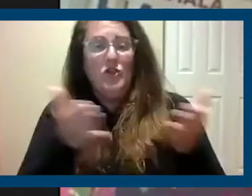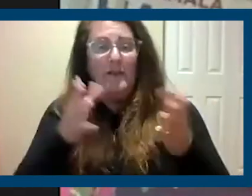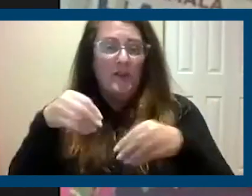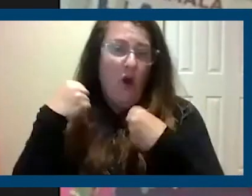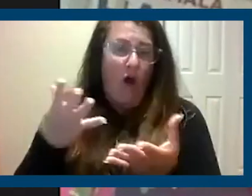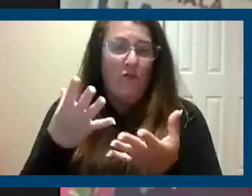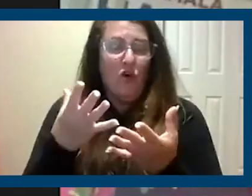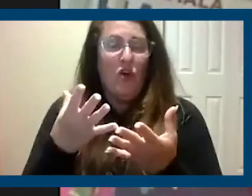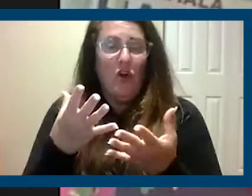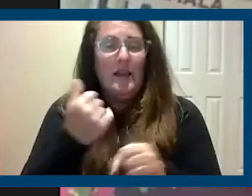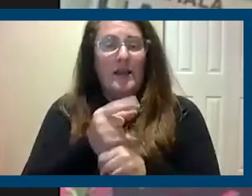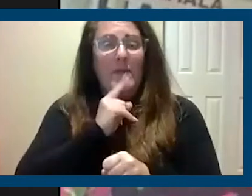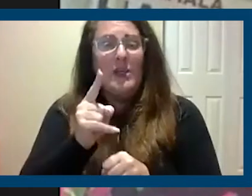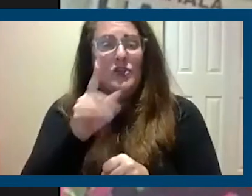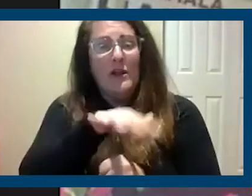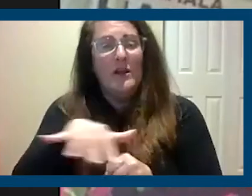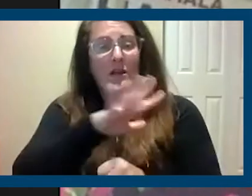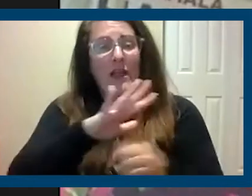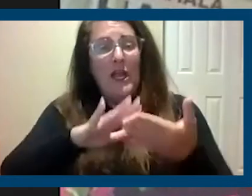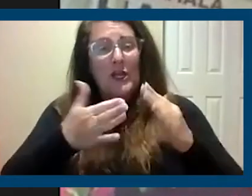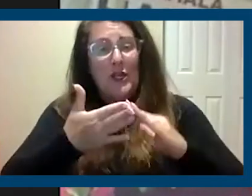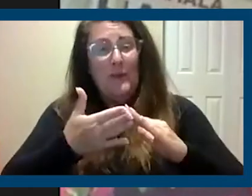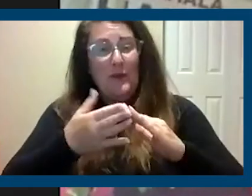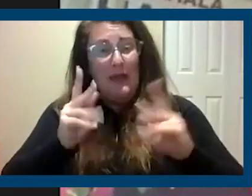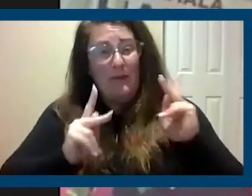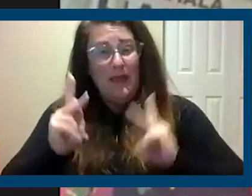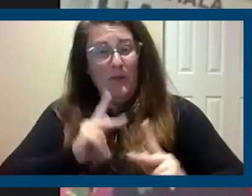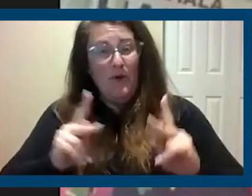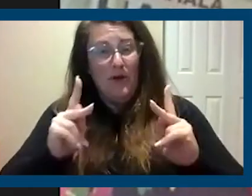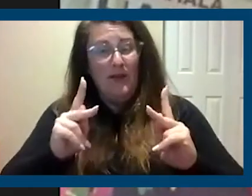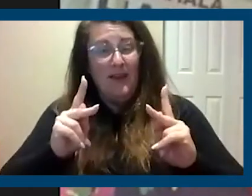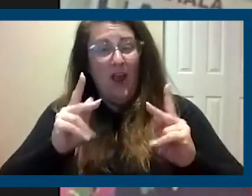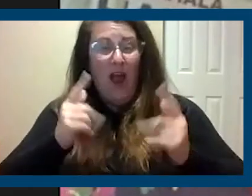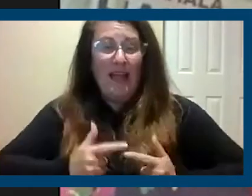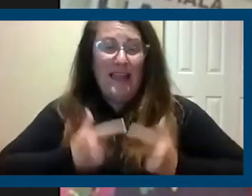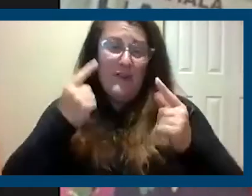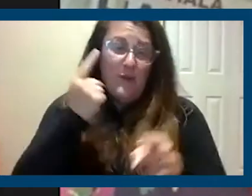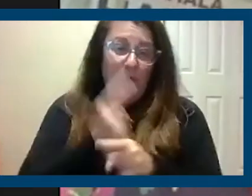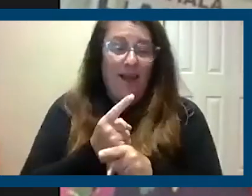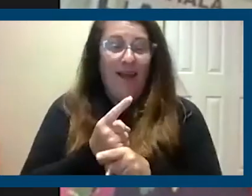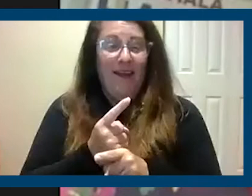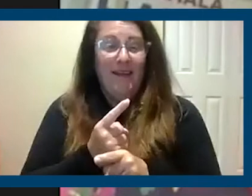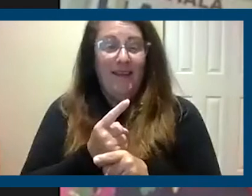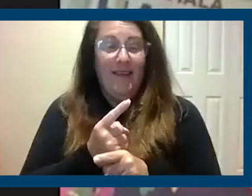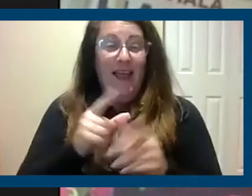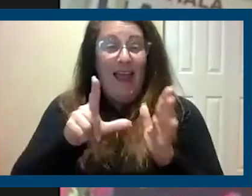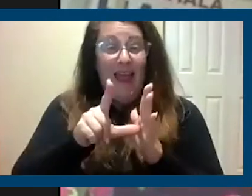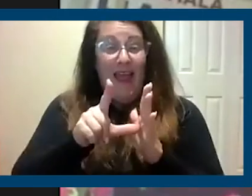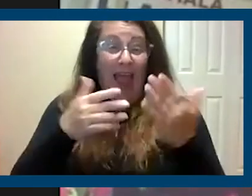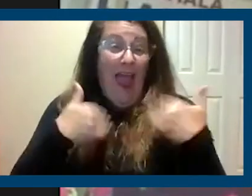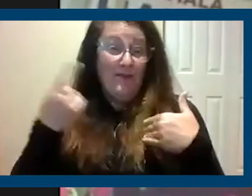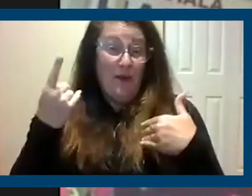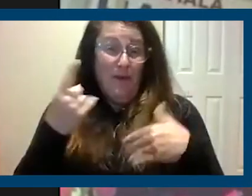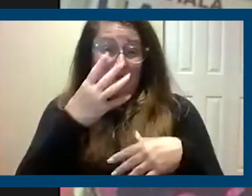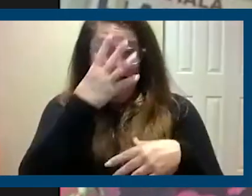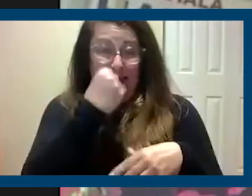to ensure that these people, um, are back in society, living right, and have somewhere to lay their head and, um,